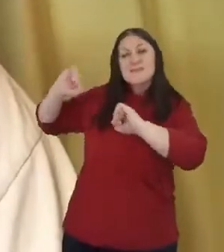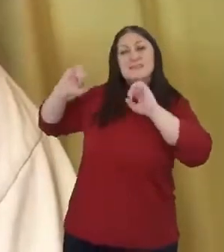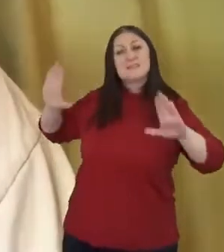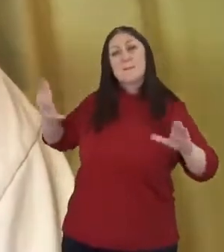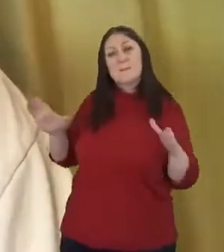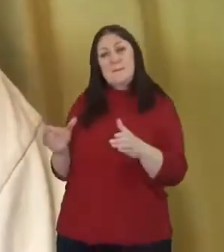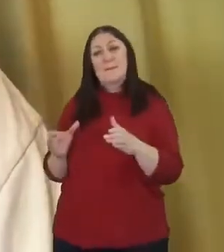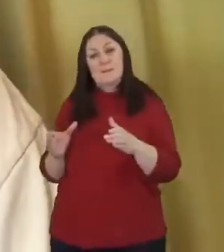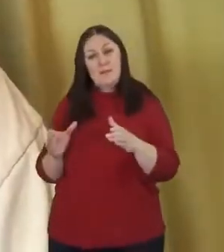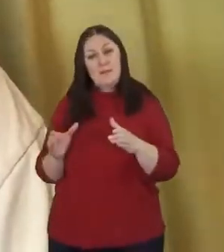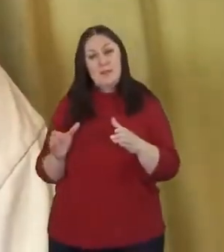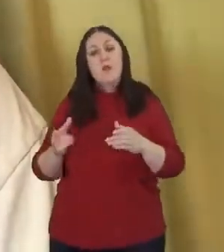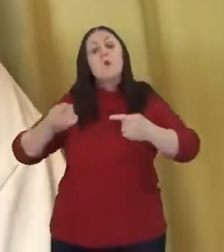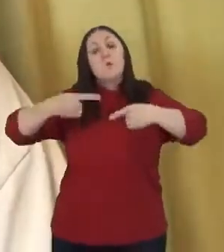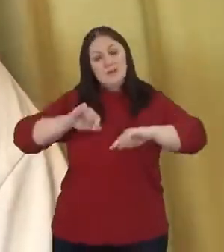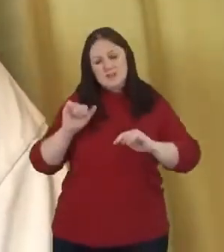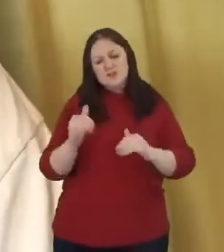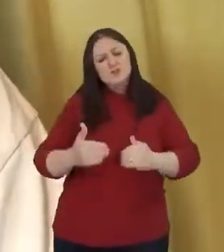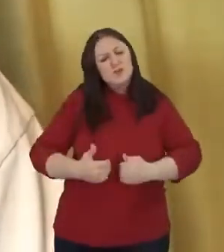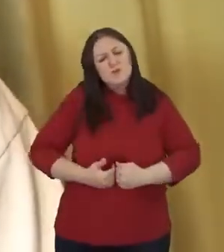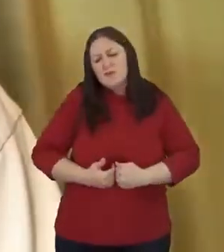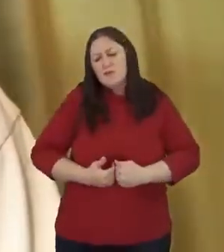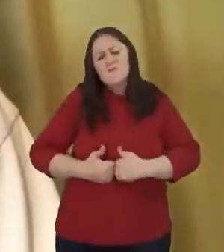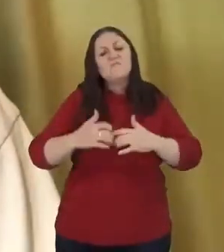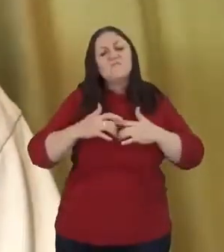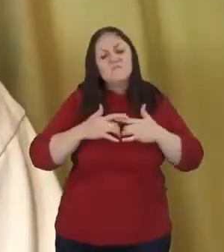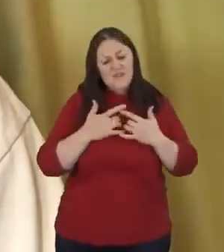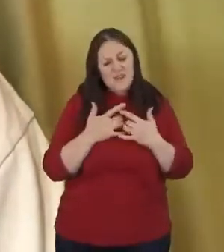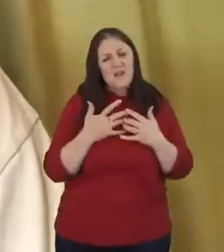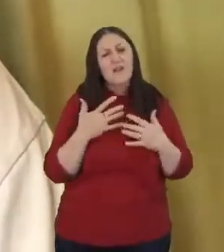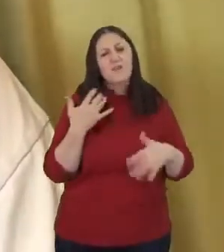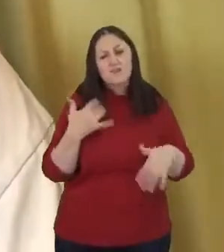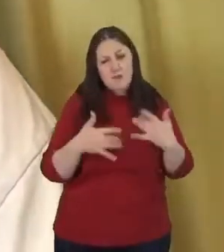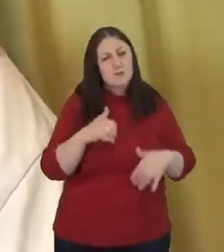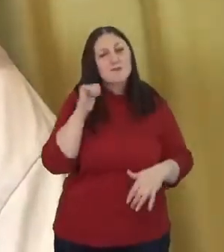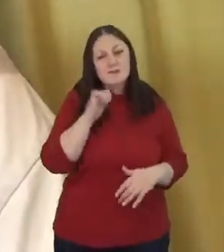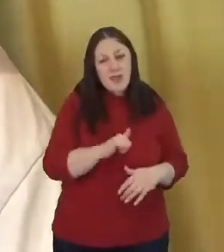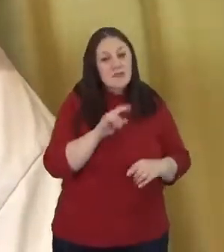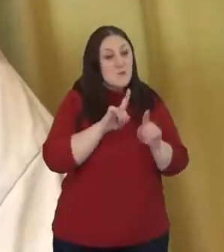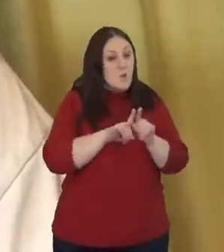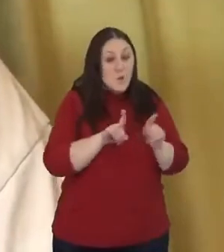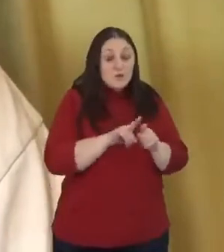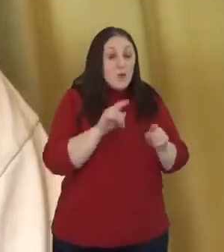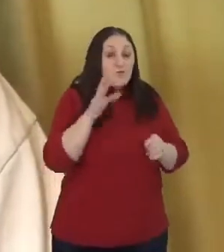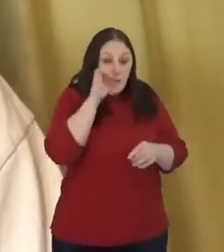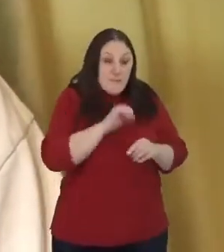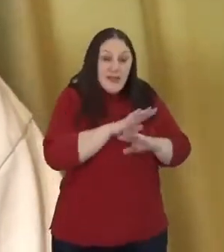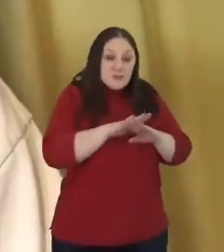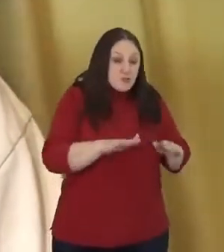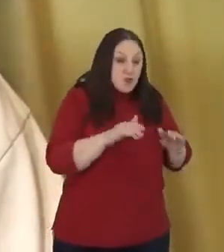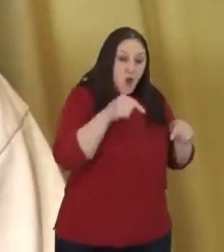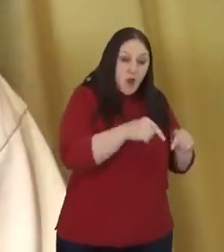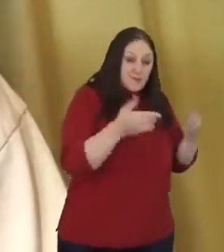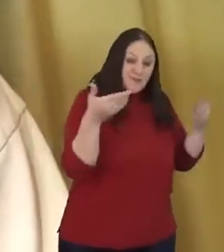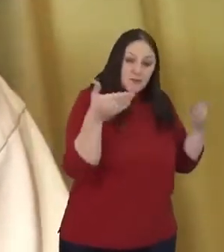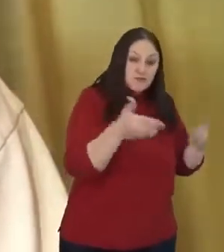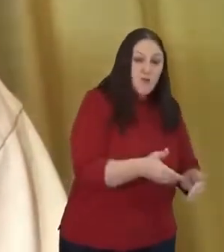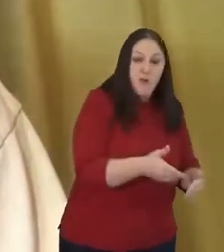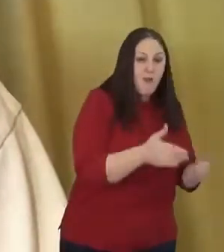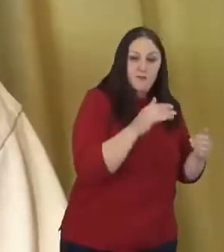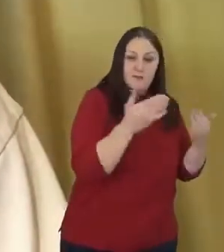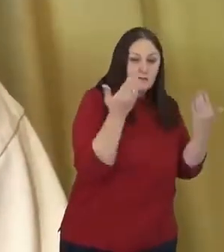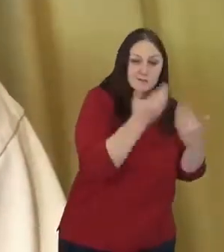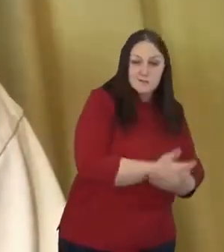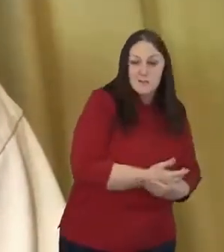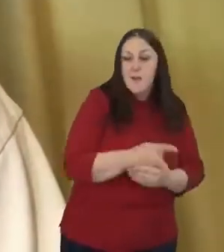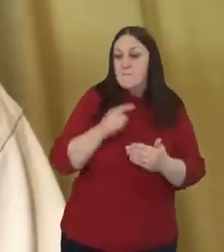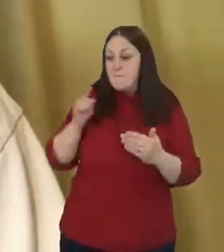feeling that groaning, but that we should know that this darkness is not the darkness of the womb, but the darkness of the tomb, that a new world is being